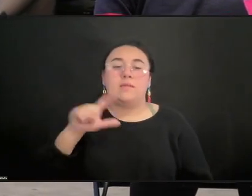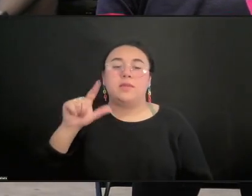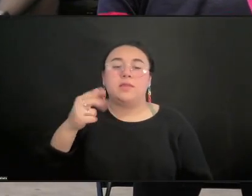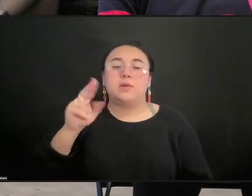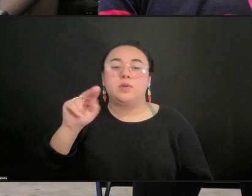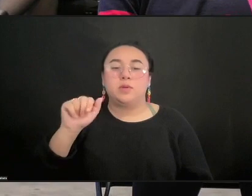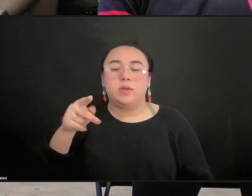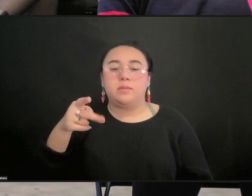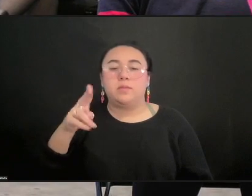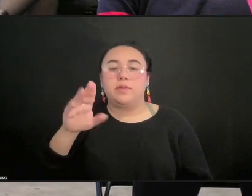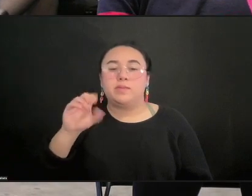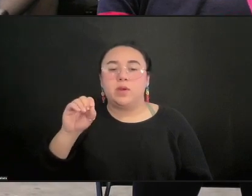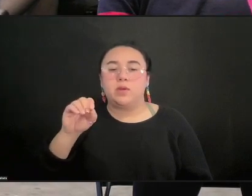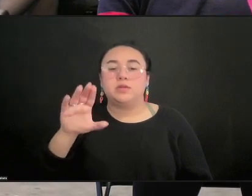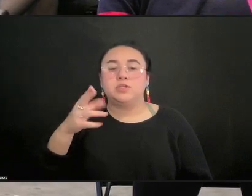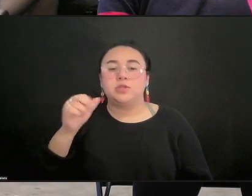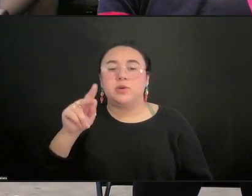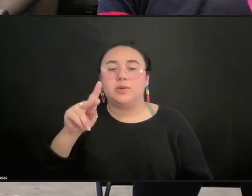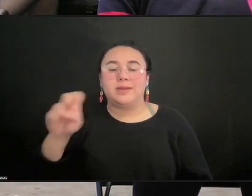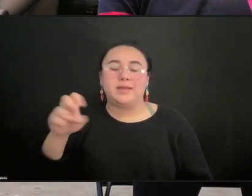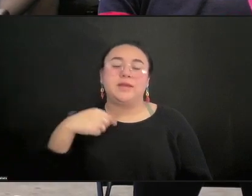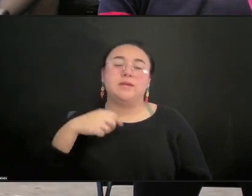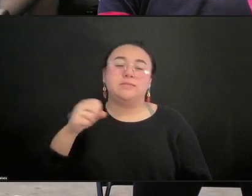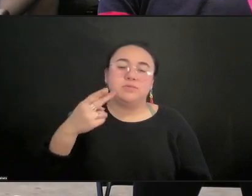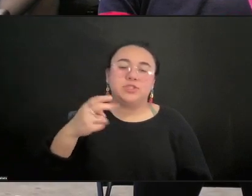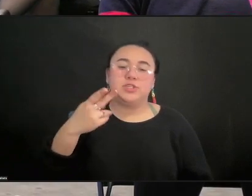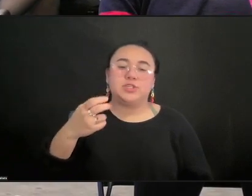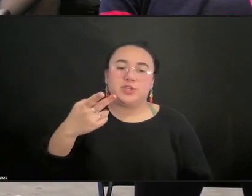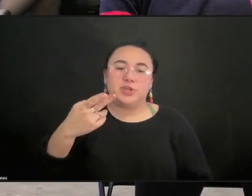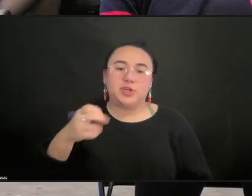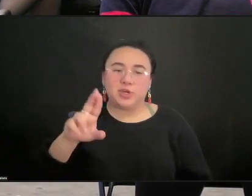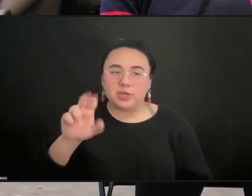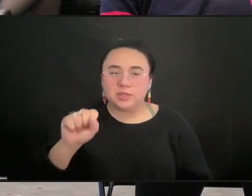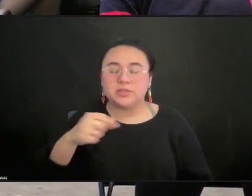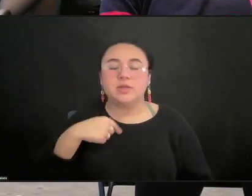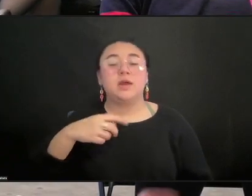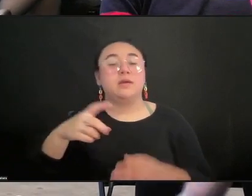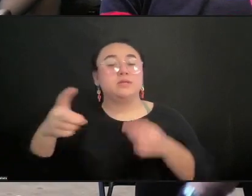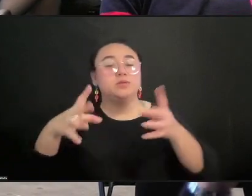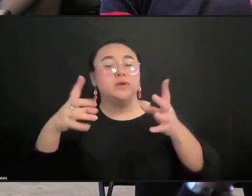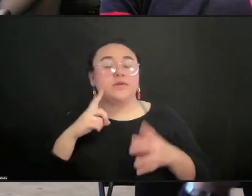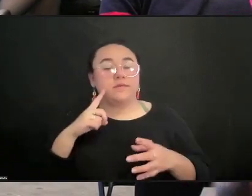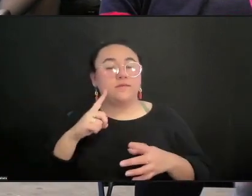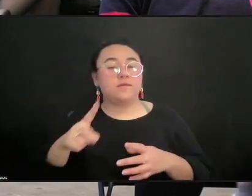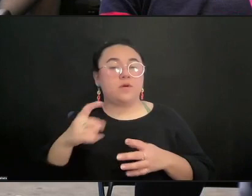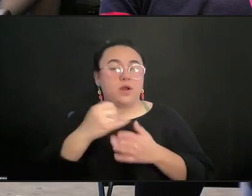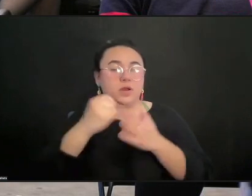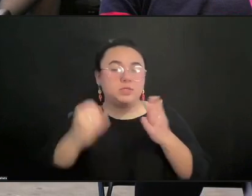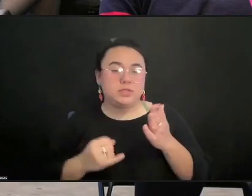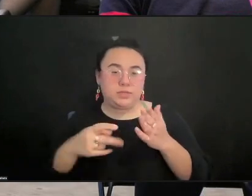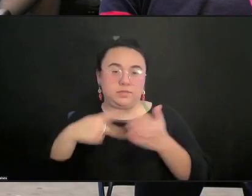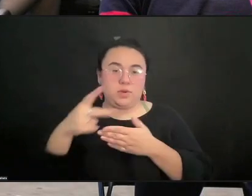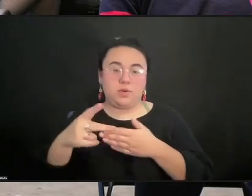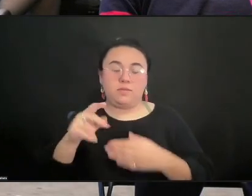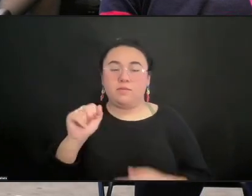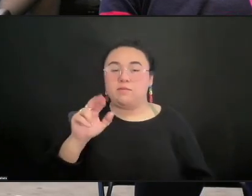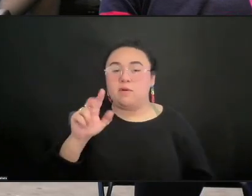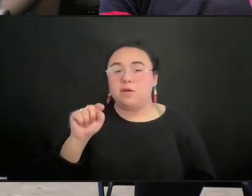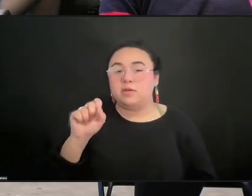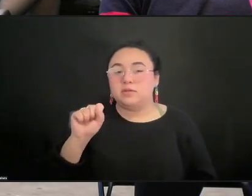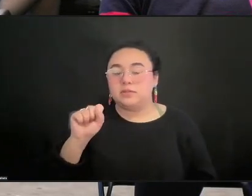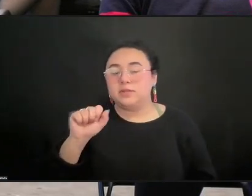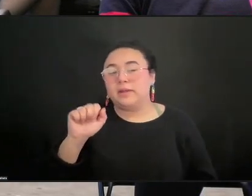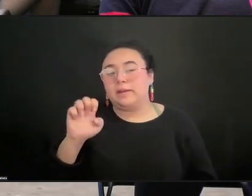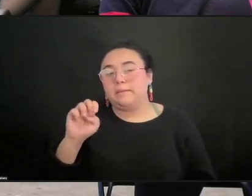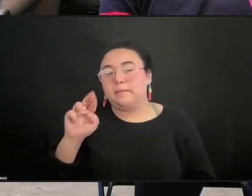hers. And I am delighted to be director of artistic programming at Arts Emerson, as well as joyfully covered